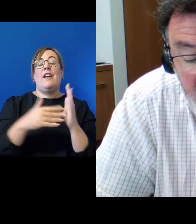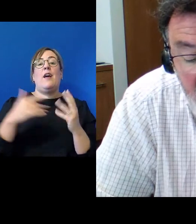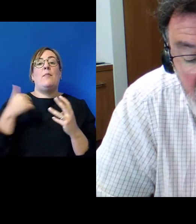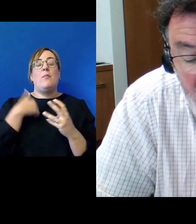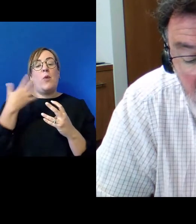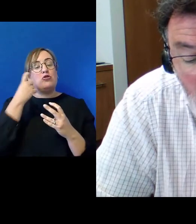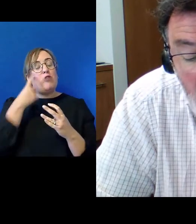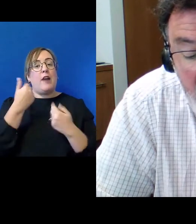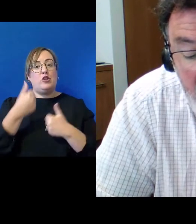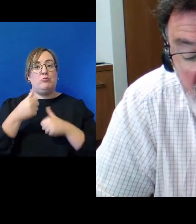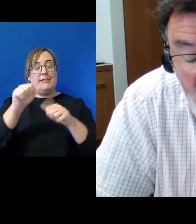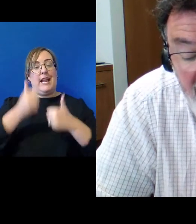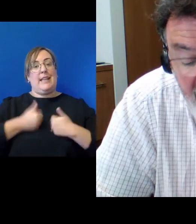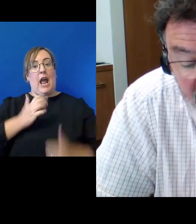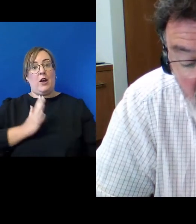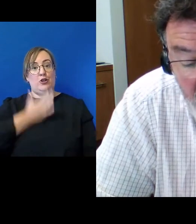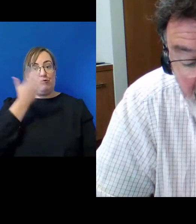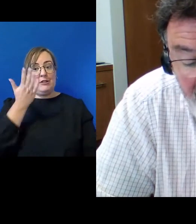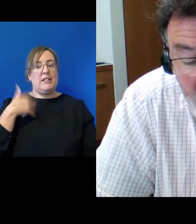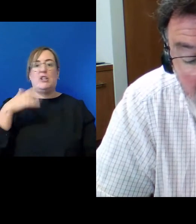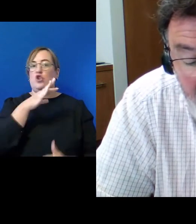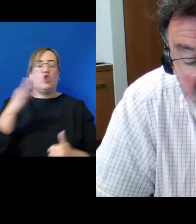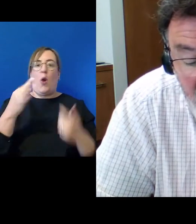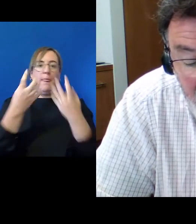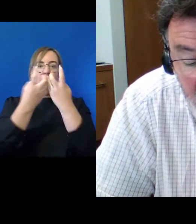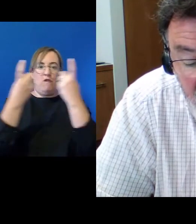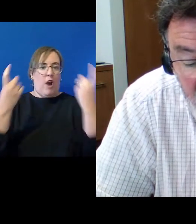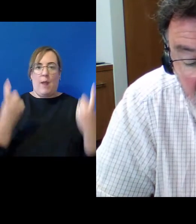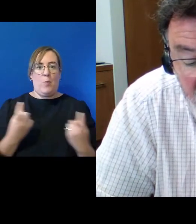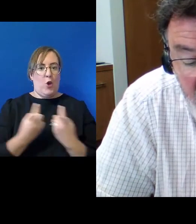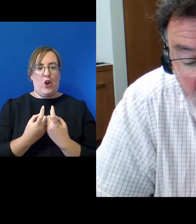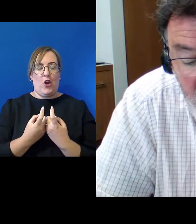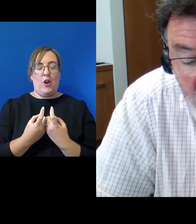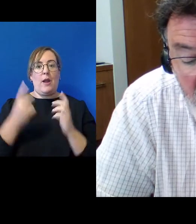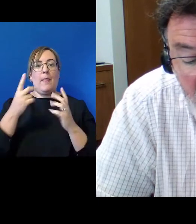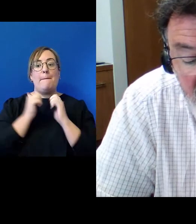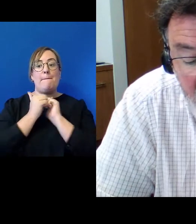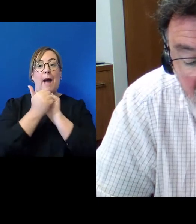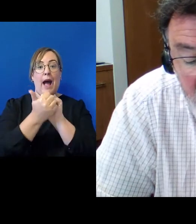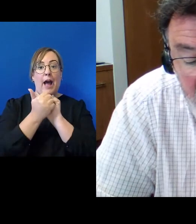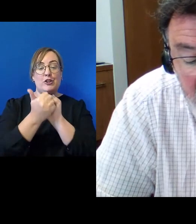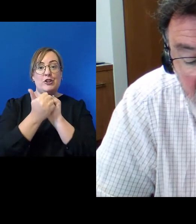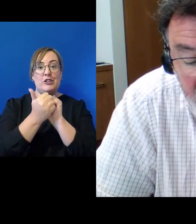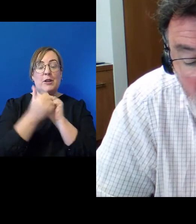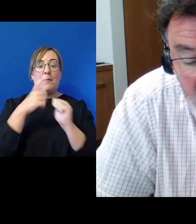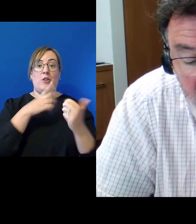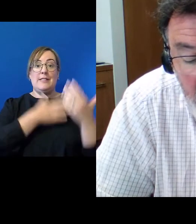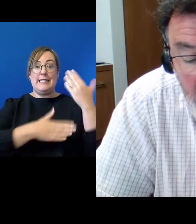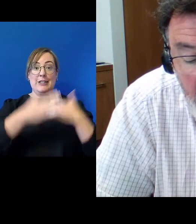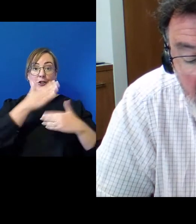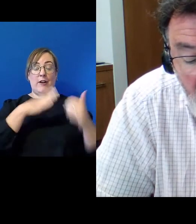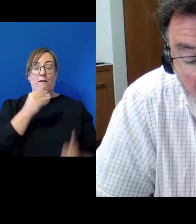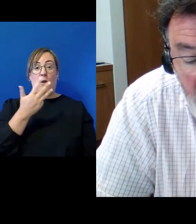objective of our treaty law, it is not the framework. Partnership is New Zealand's framework because our history since 1840